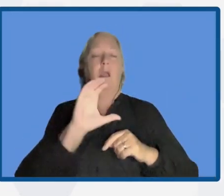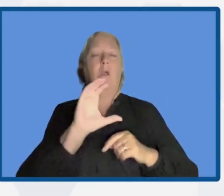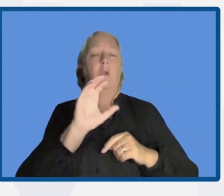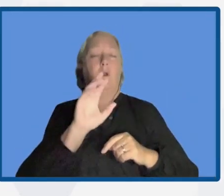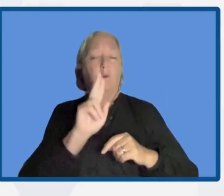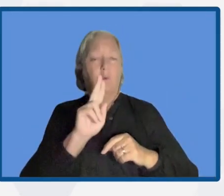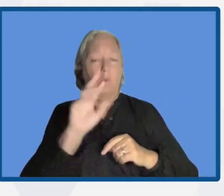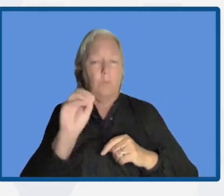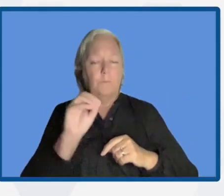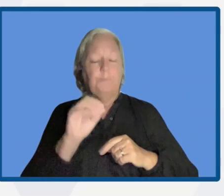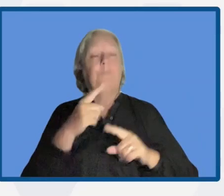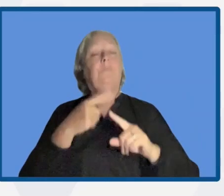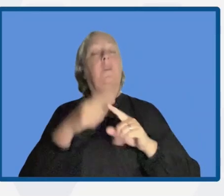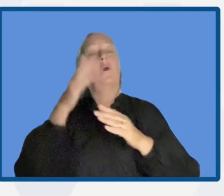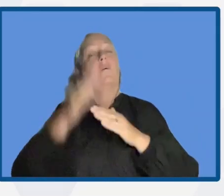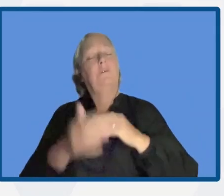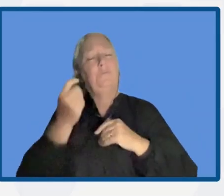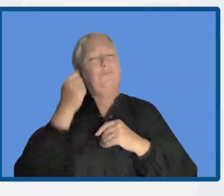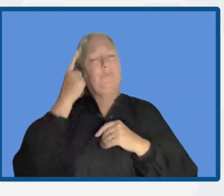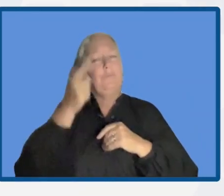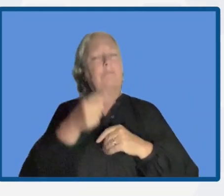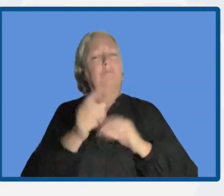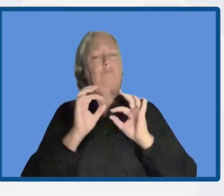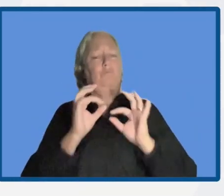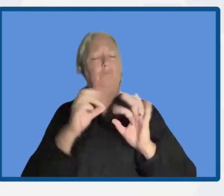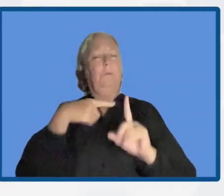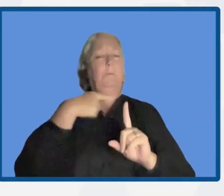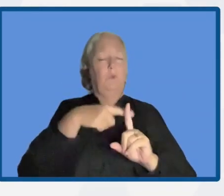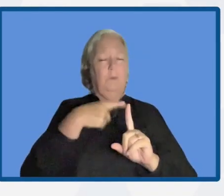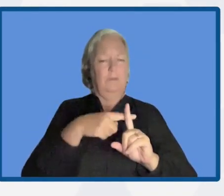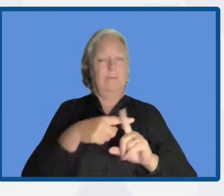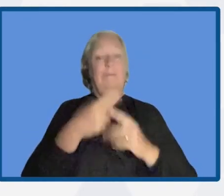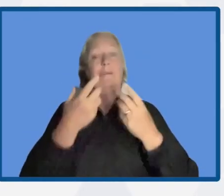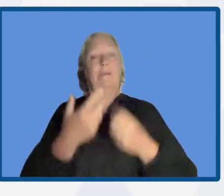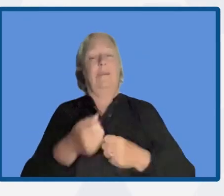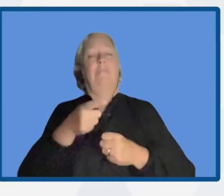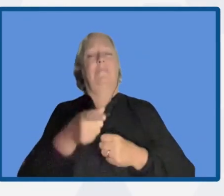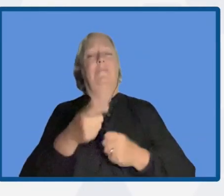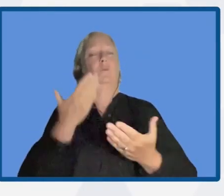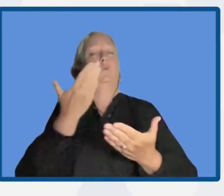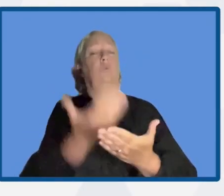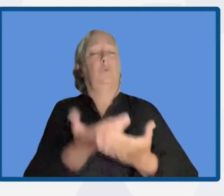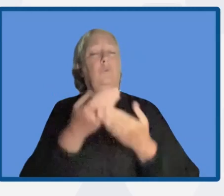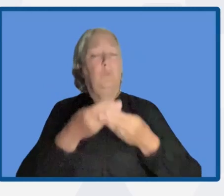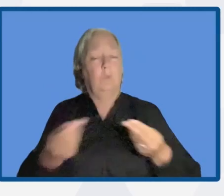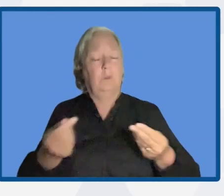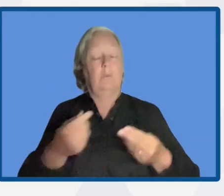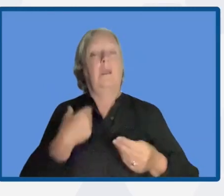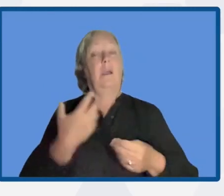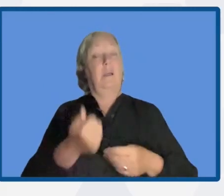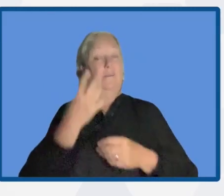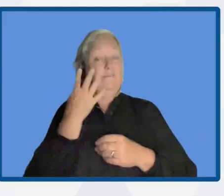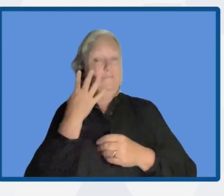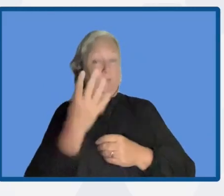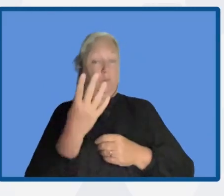to understand the benefits of implementing these solutions. And for this, we have four extraordinary